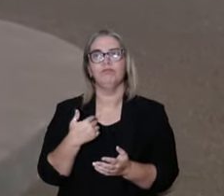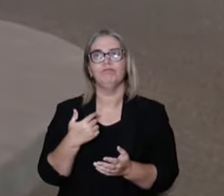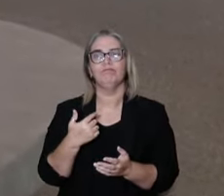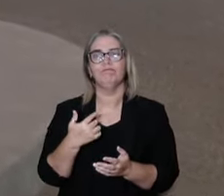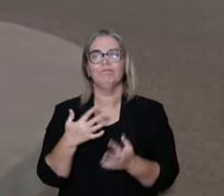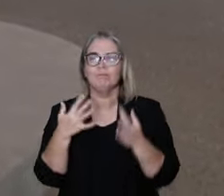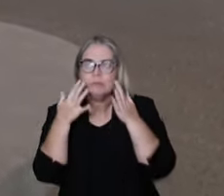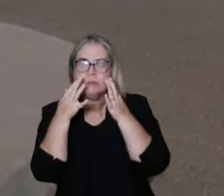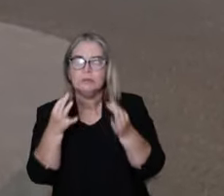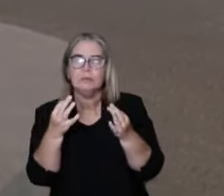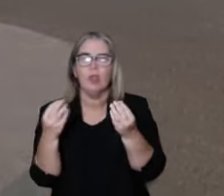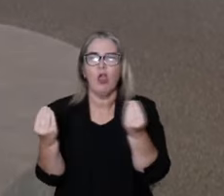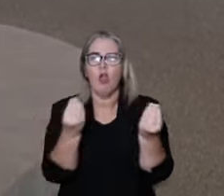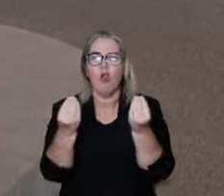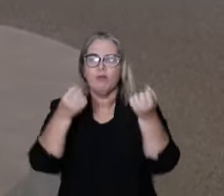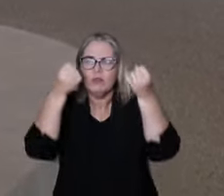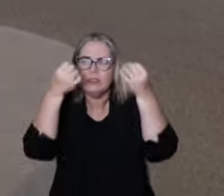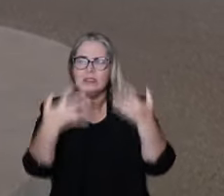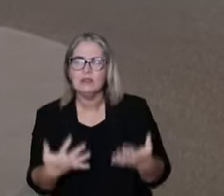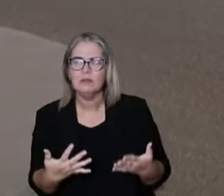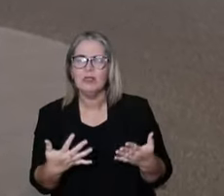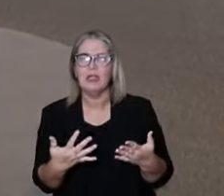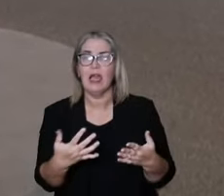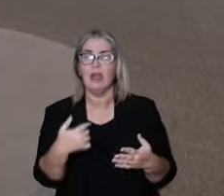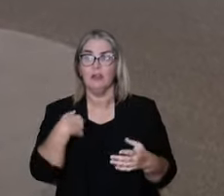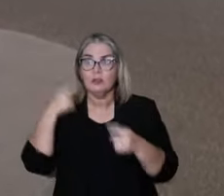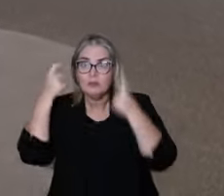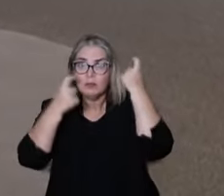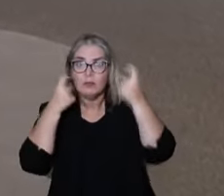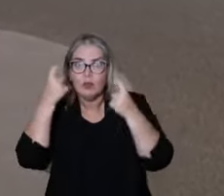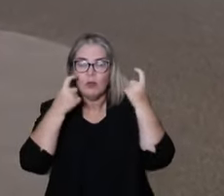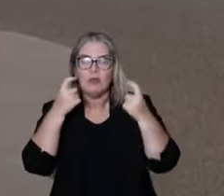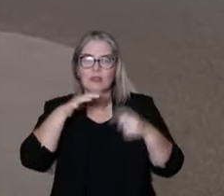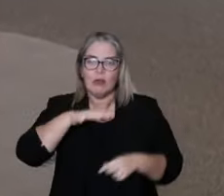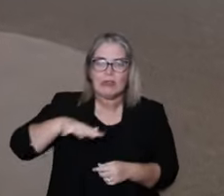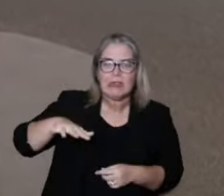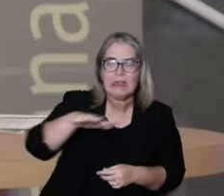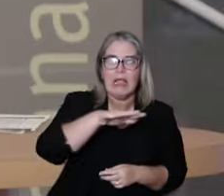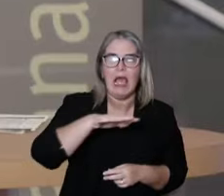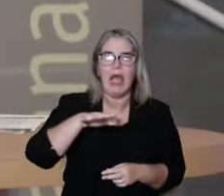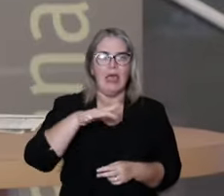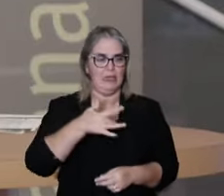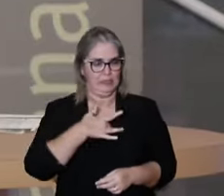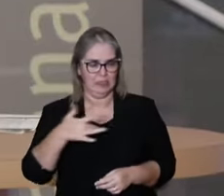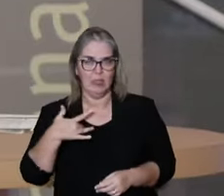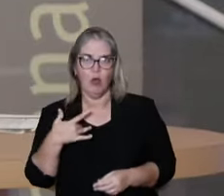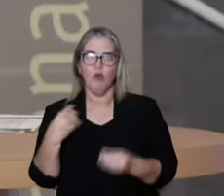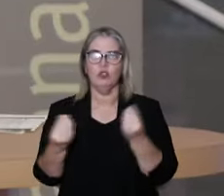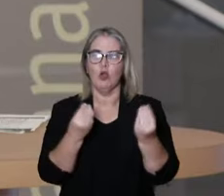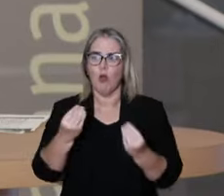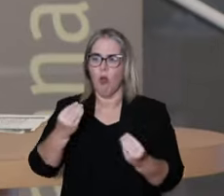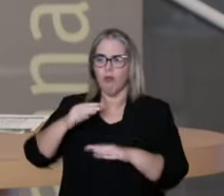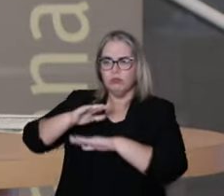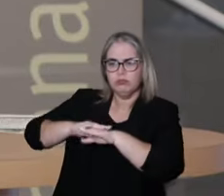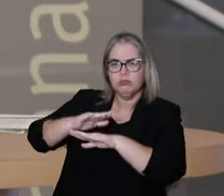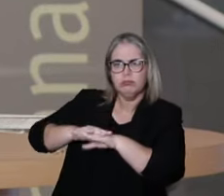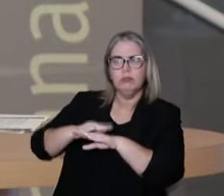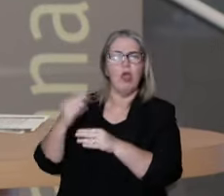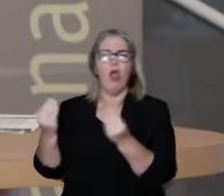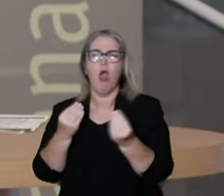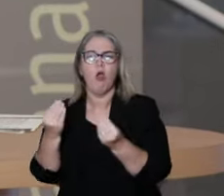And from this perspective, we have a concern with the public health system, the clinical